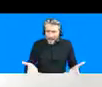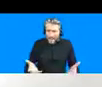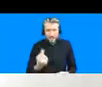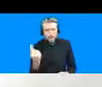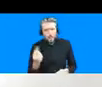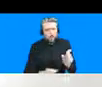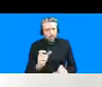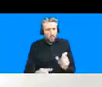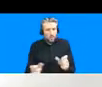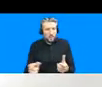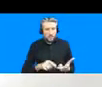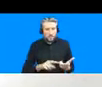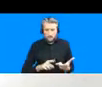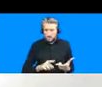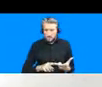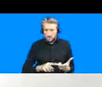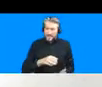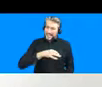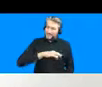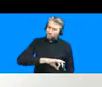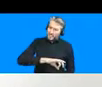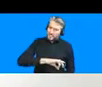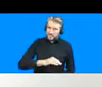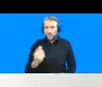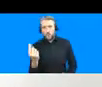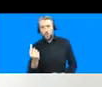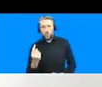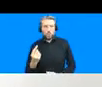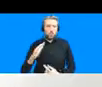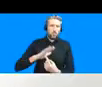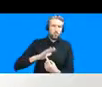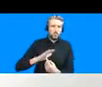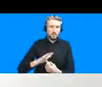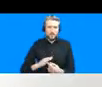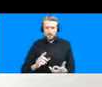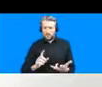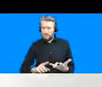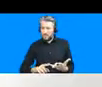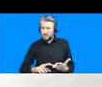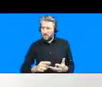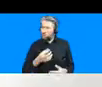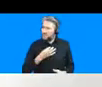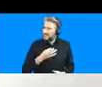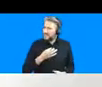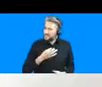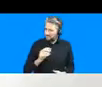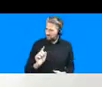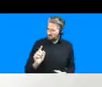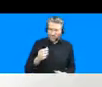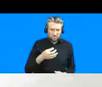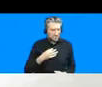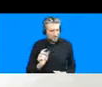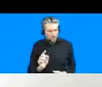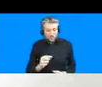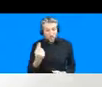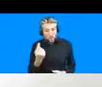policy environment whose interest is at the forefront and then who decides what is risk and risk is also something that is highly gendered